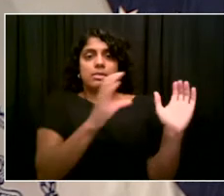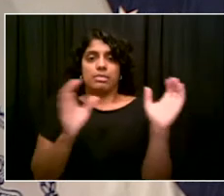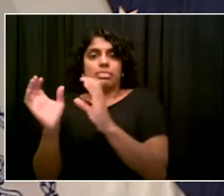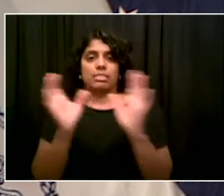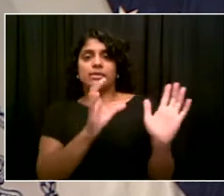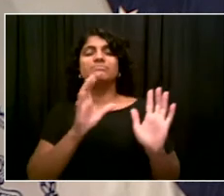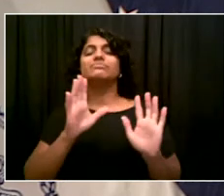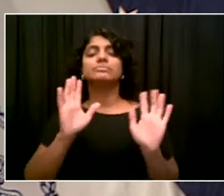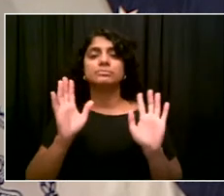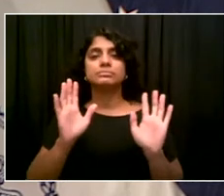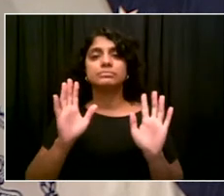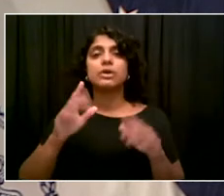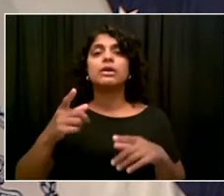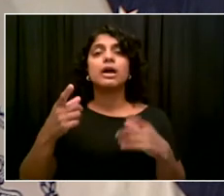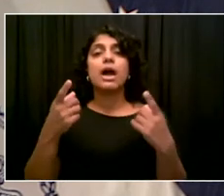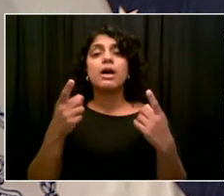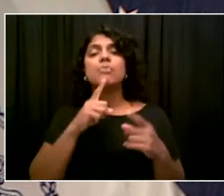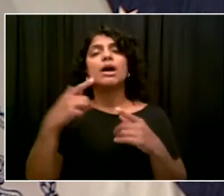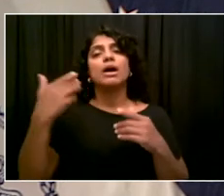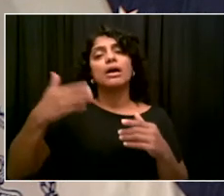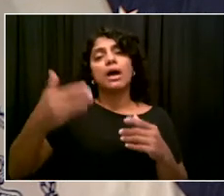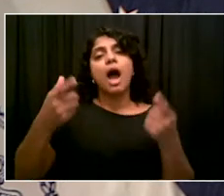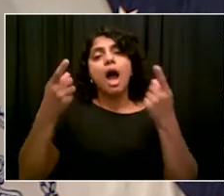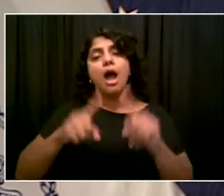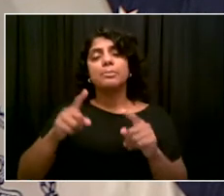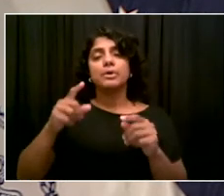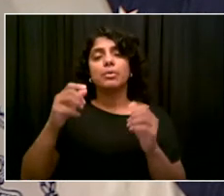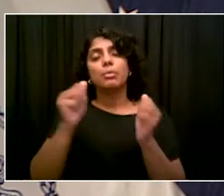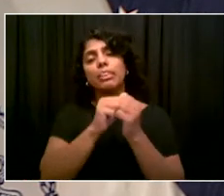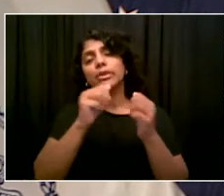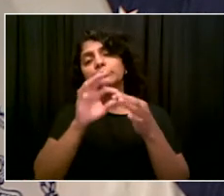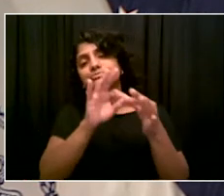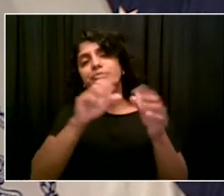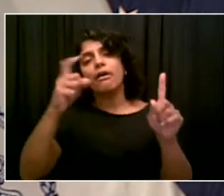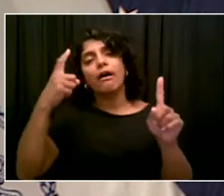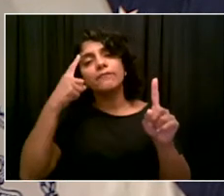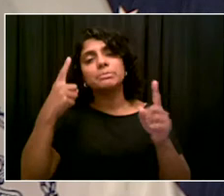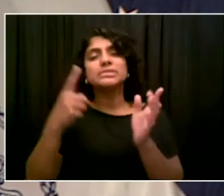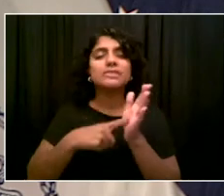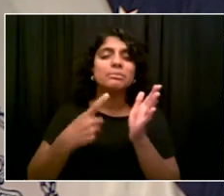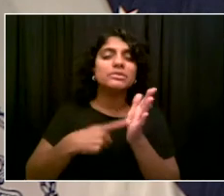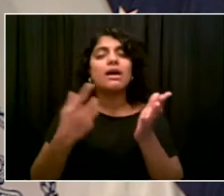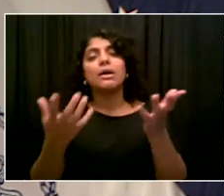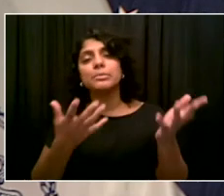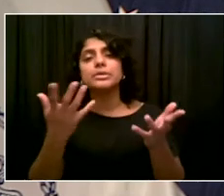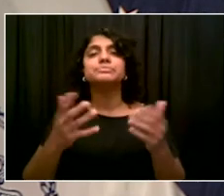Please share the specific cases you know about with our team here at City Hall. We'll get to work on it immediately.